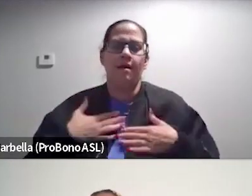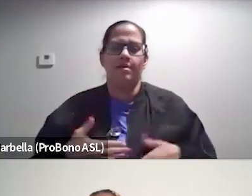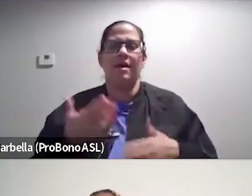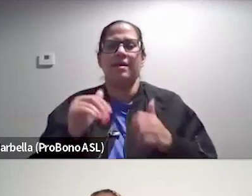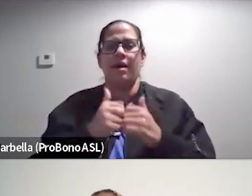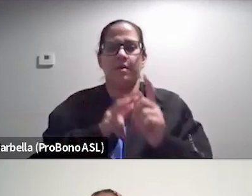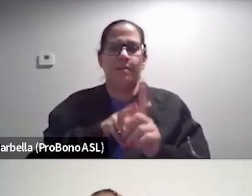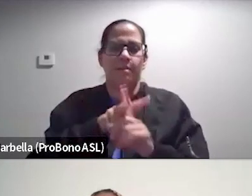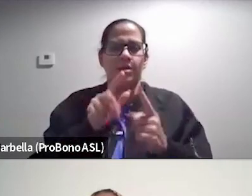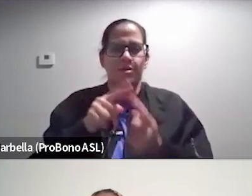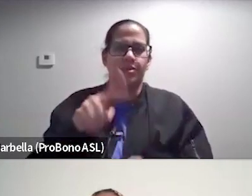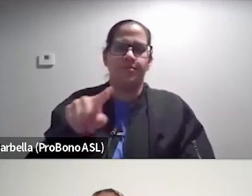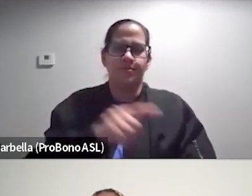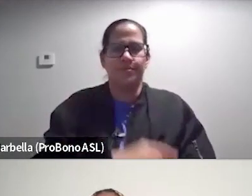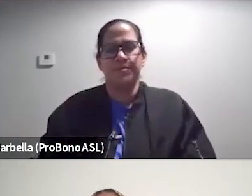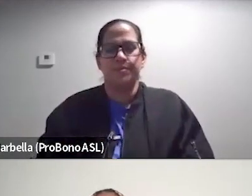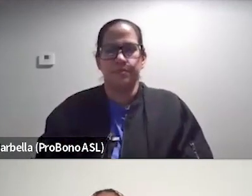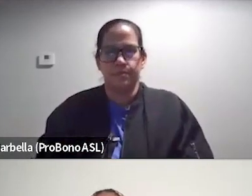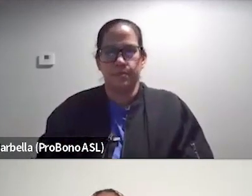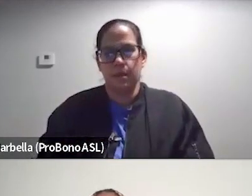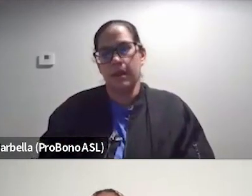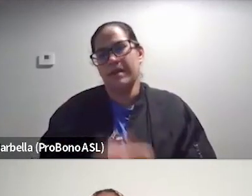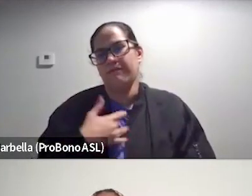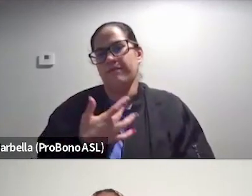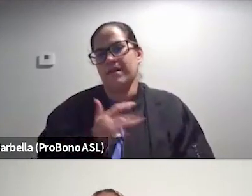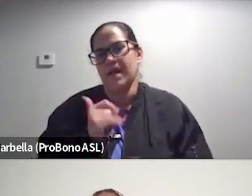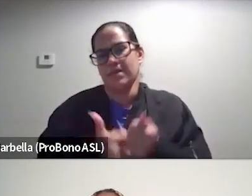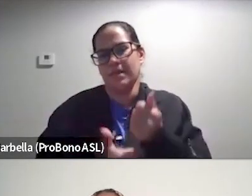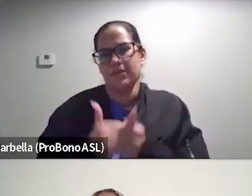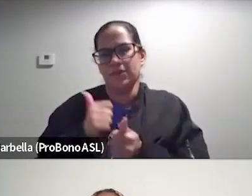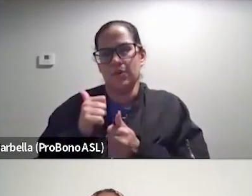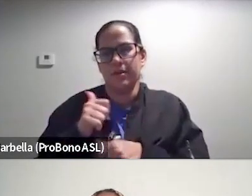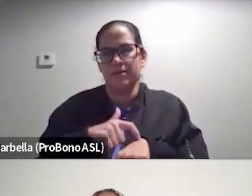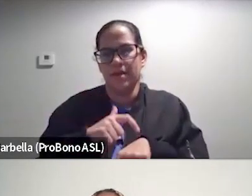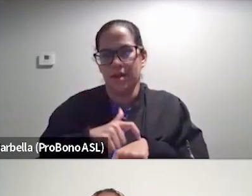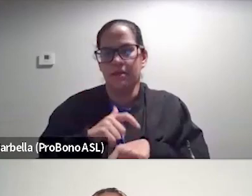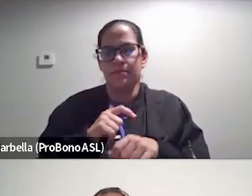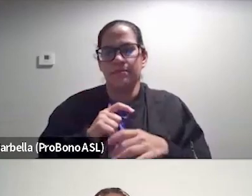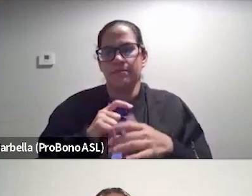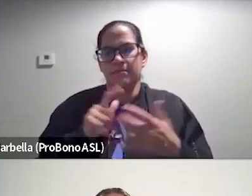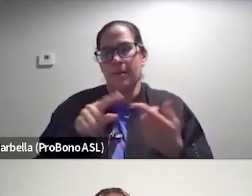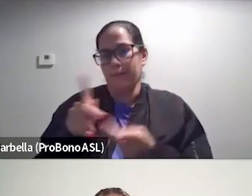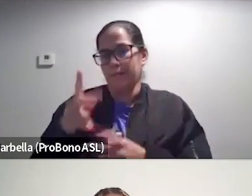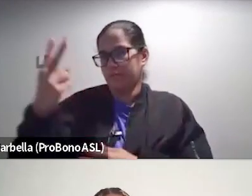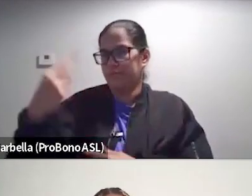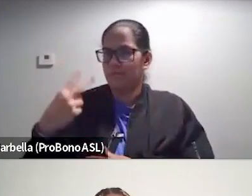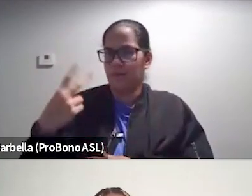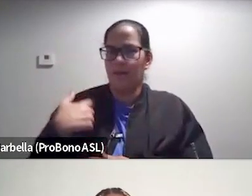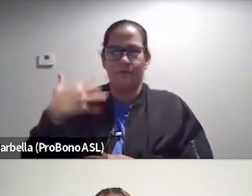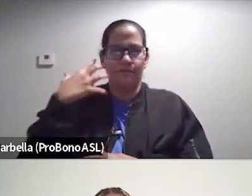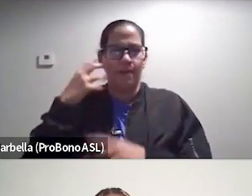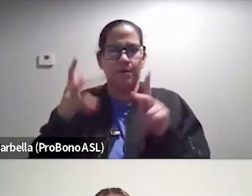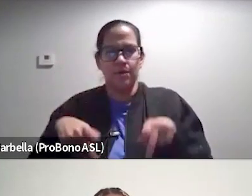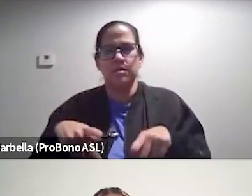do they apply to you? Um, I feel like the majority of times when people see me as like a fat person,